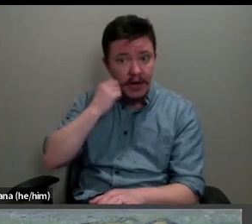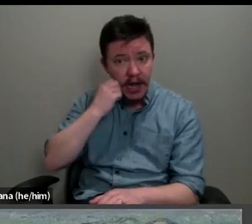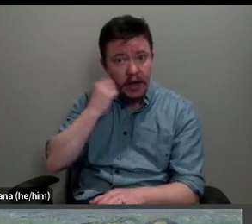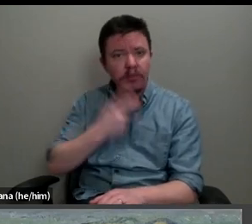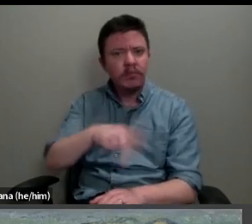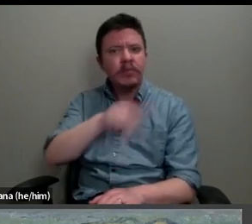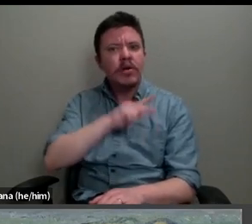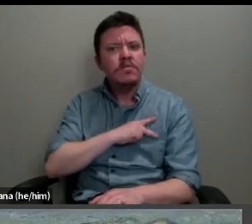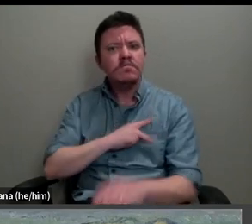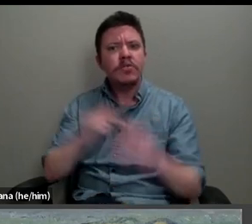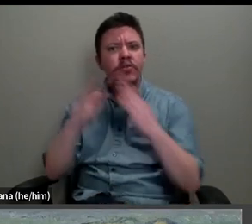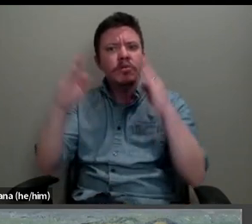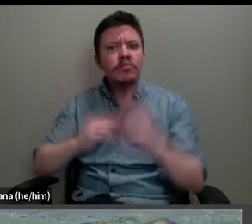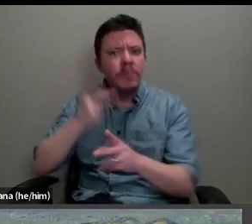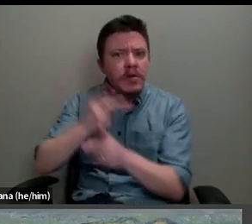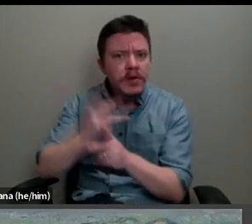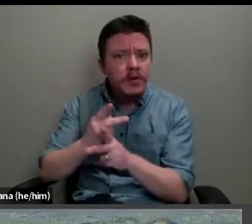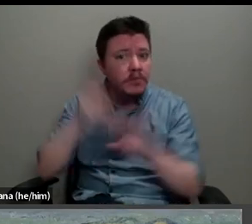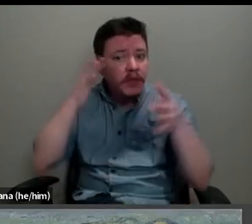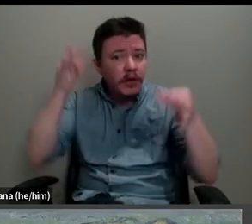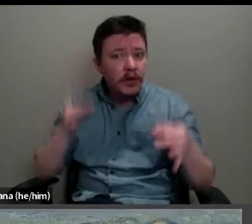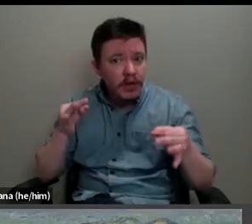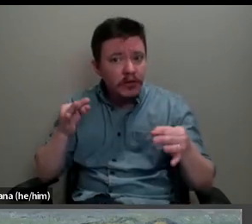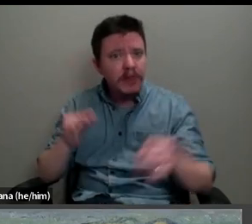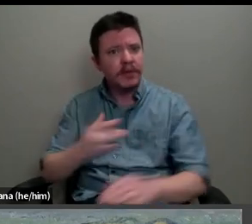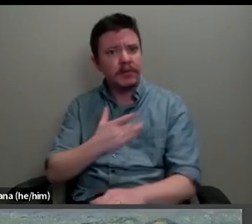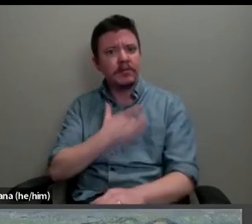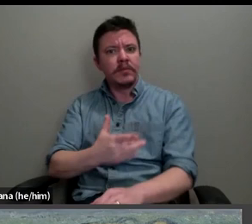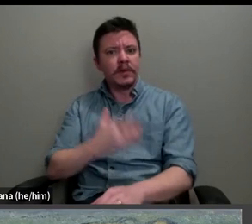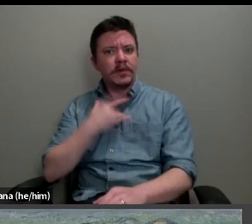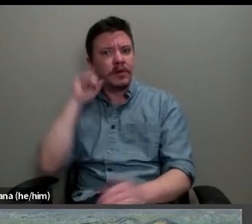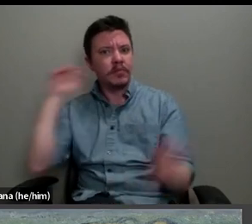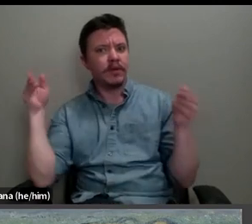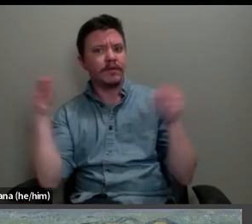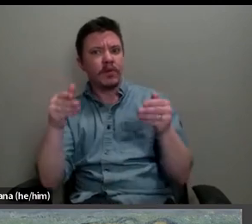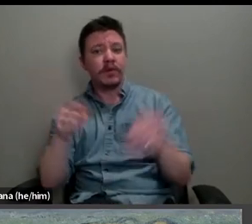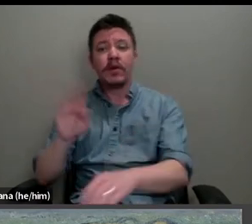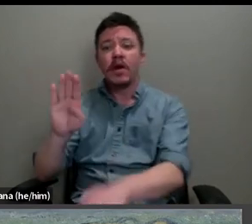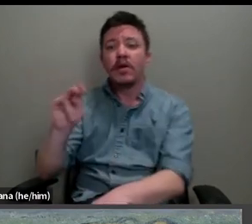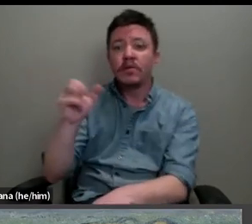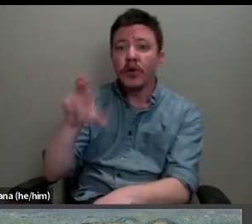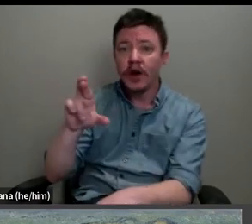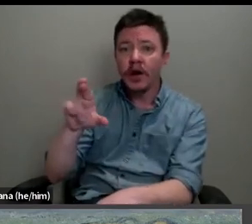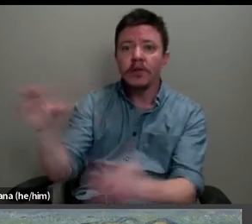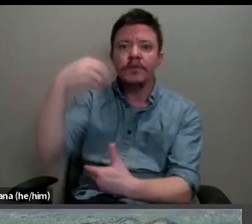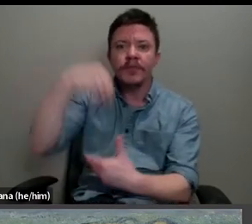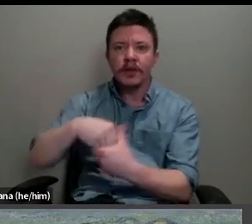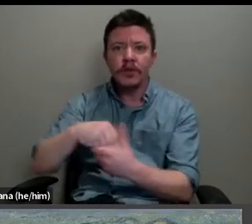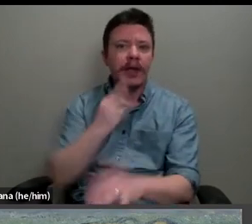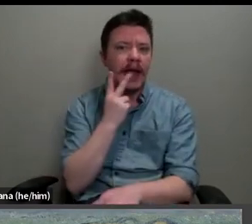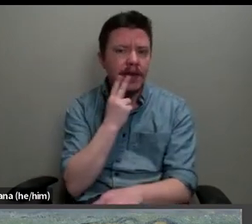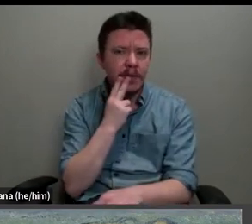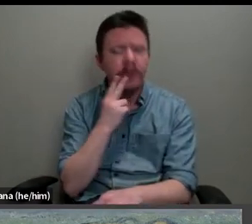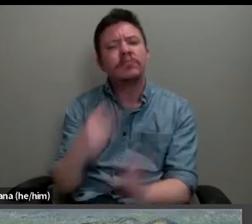arrangements are to the fore of the 1890s interiors paintings of Pierre Bonin, including Intimacy, which